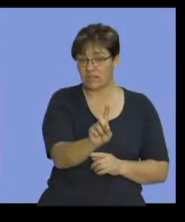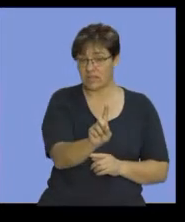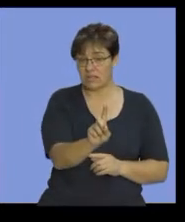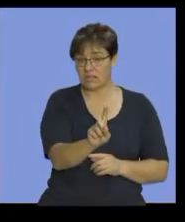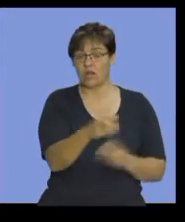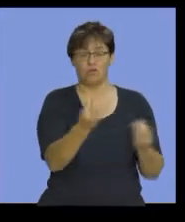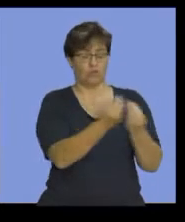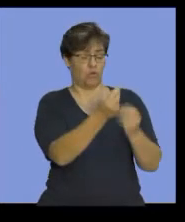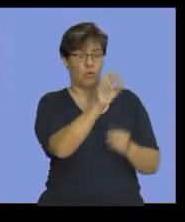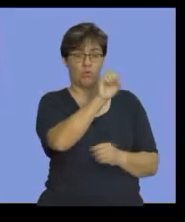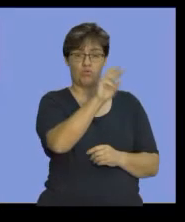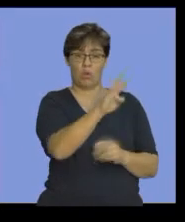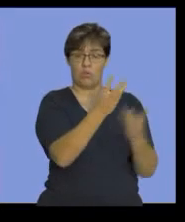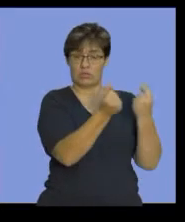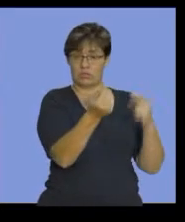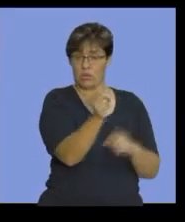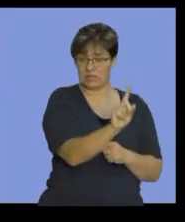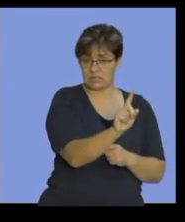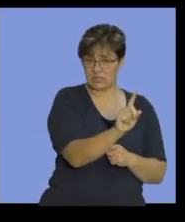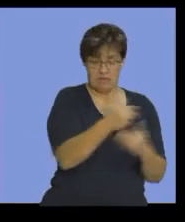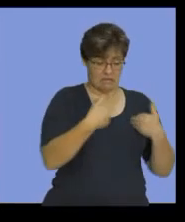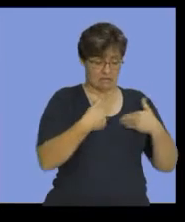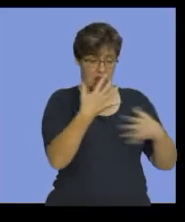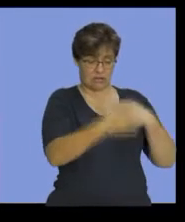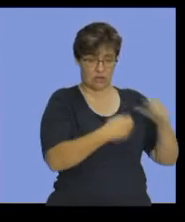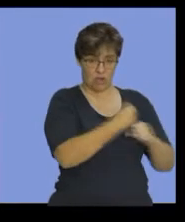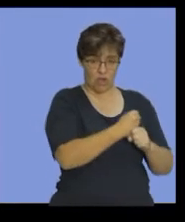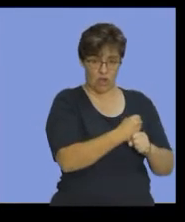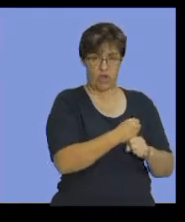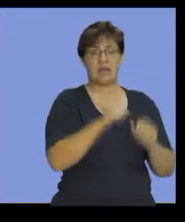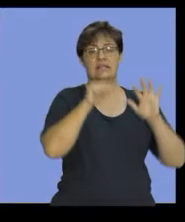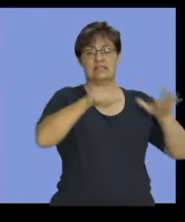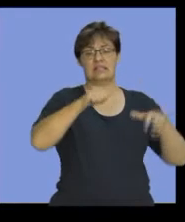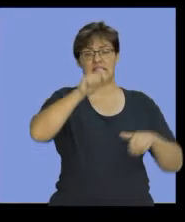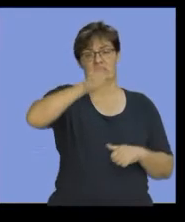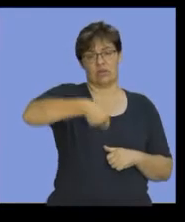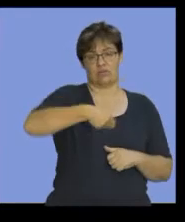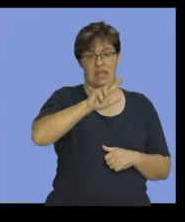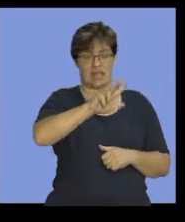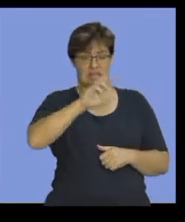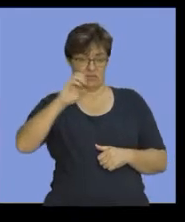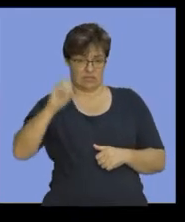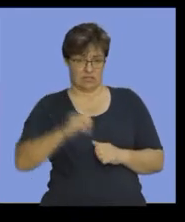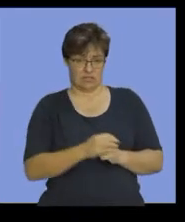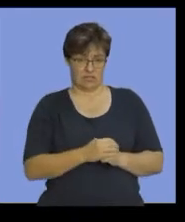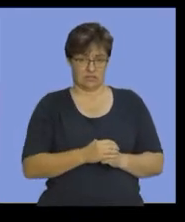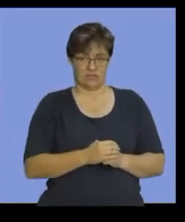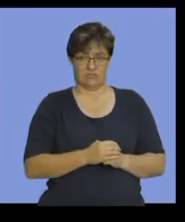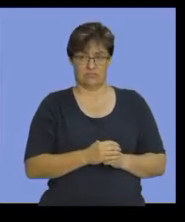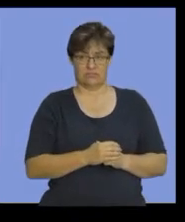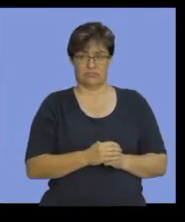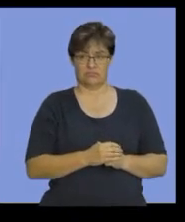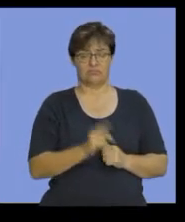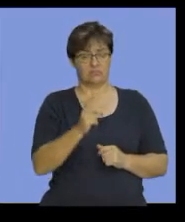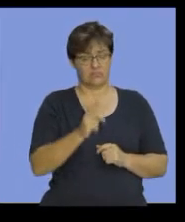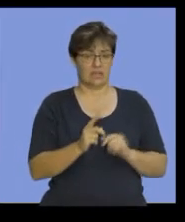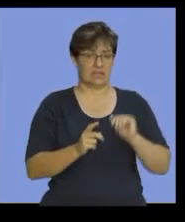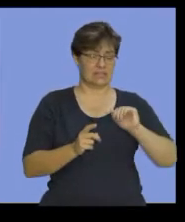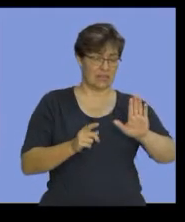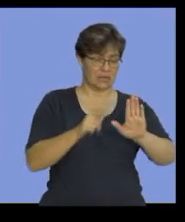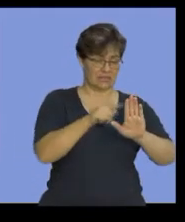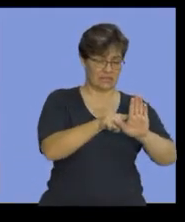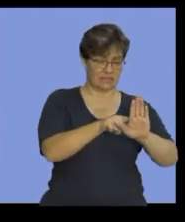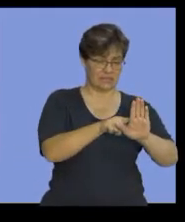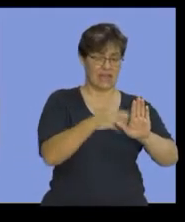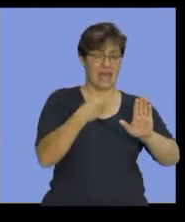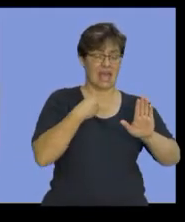materials was, beginning of the year, 16,800. So there we go. Debit side, asset